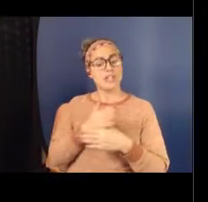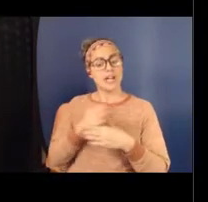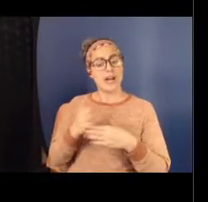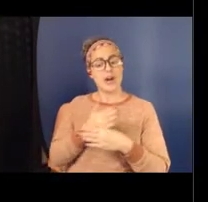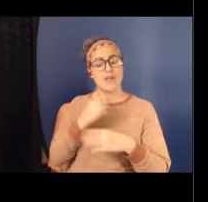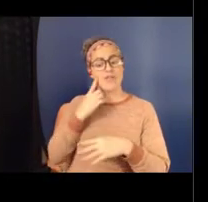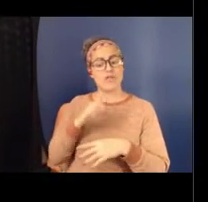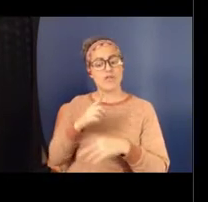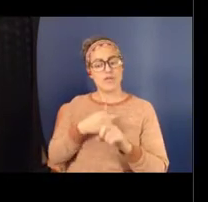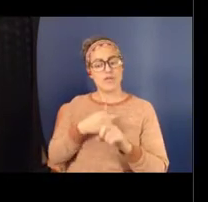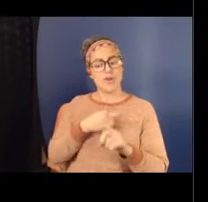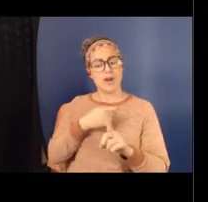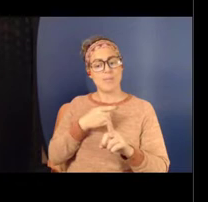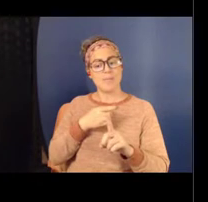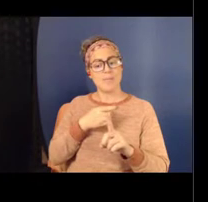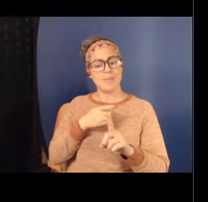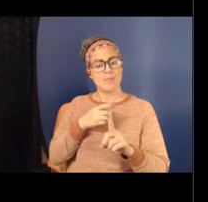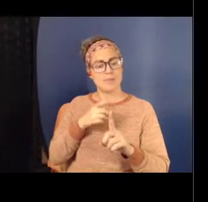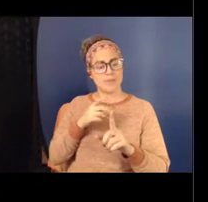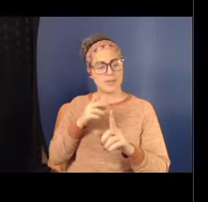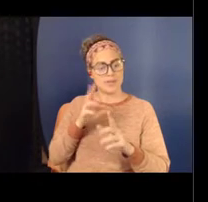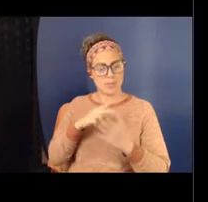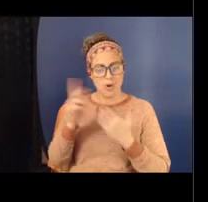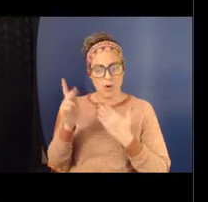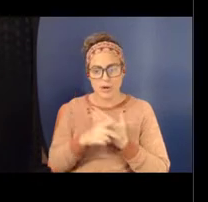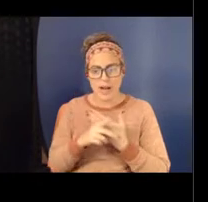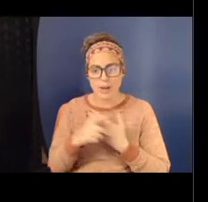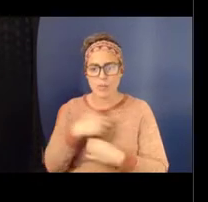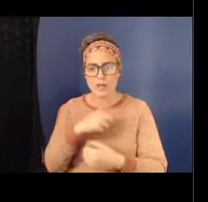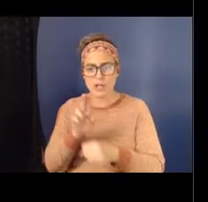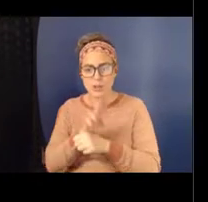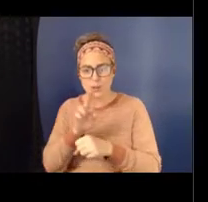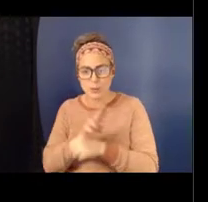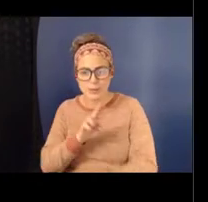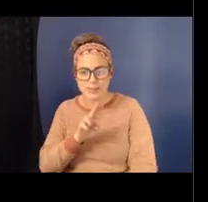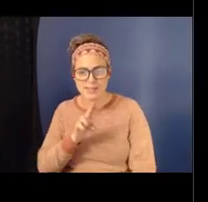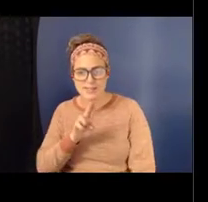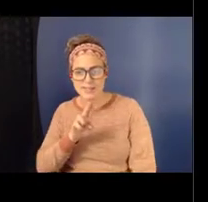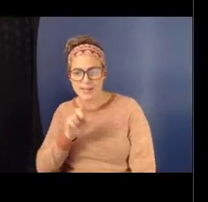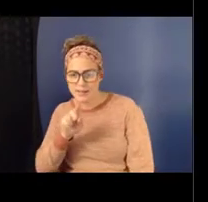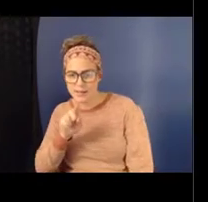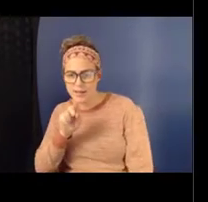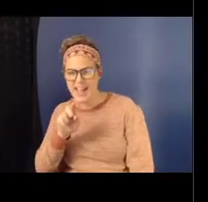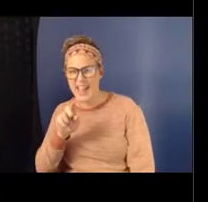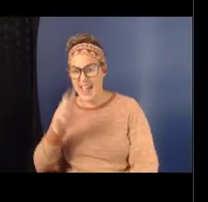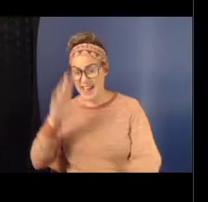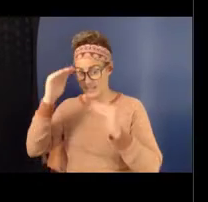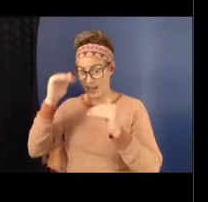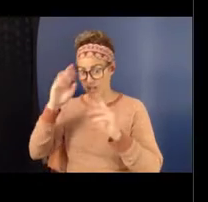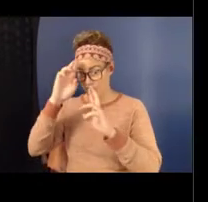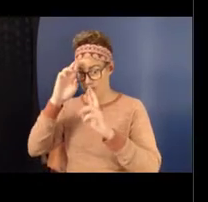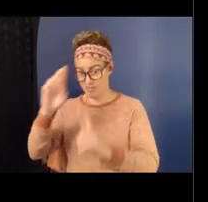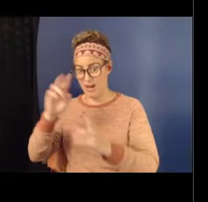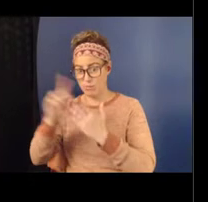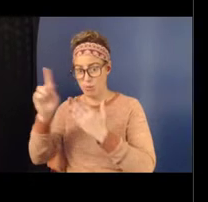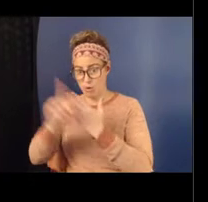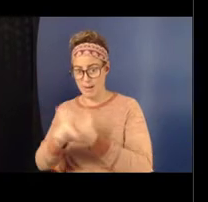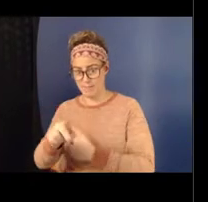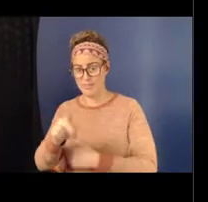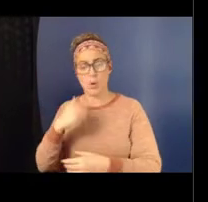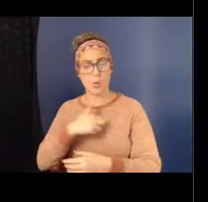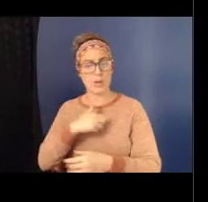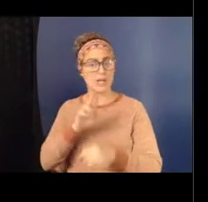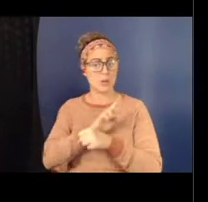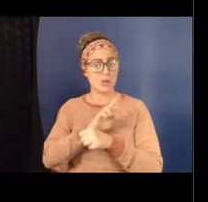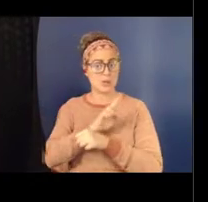we used and continue to use to create this culture of respect